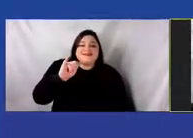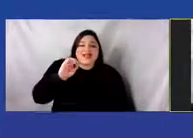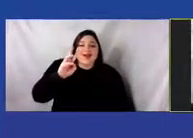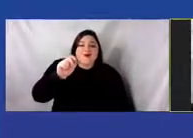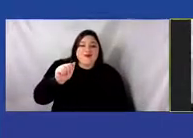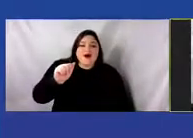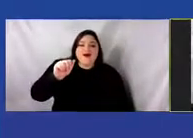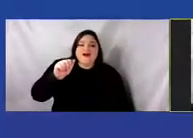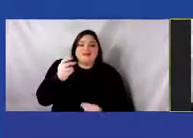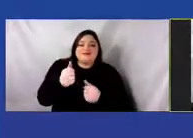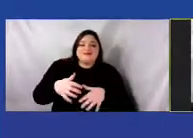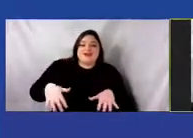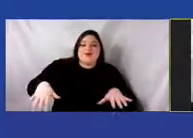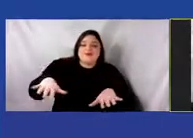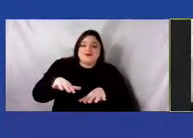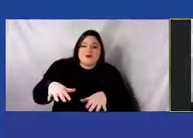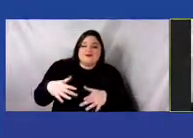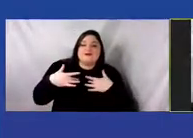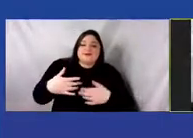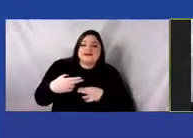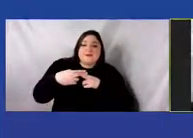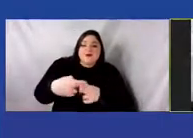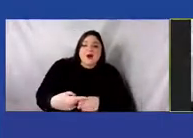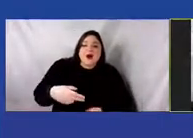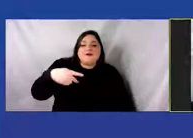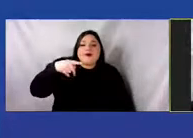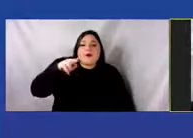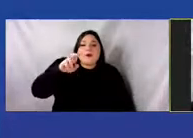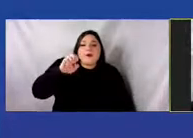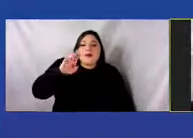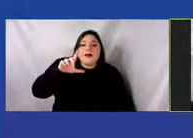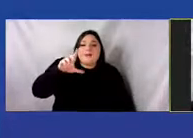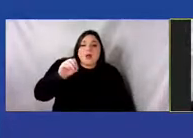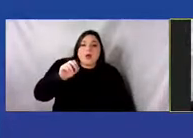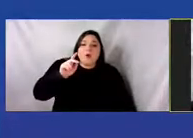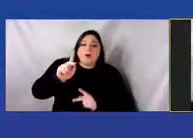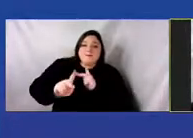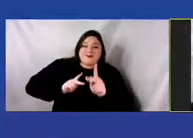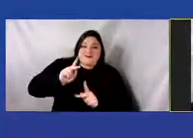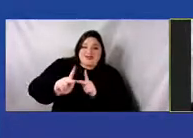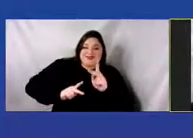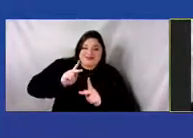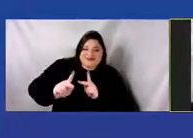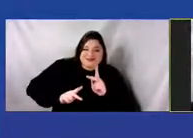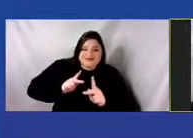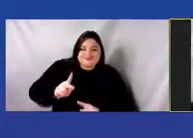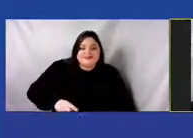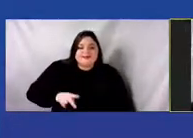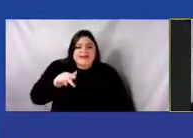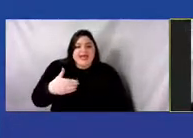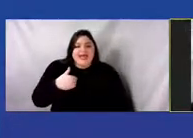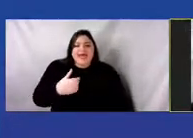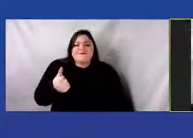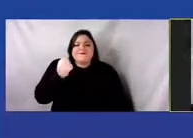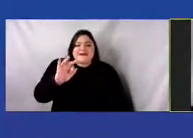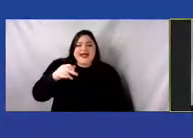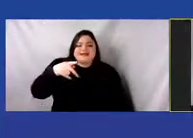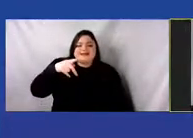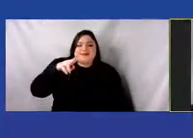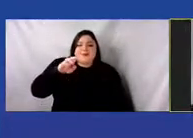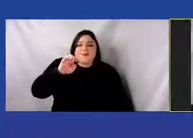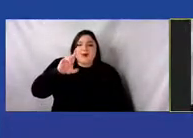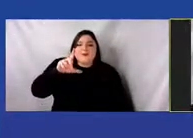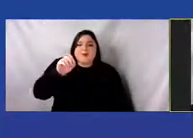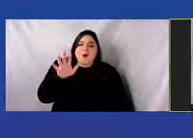commonly known as Pueblo people. There are 19 pueblos all throughout the Southwest,